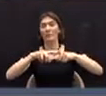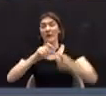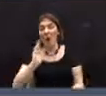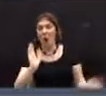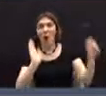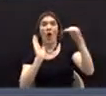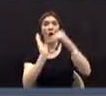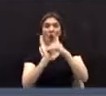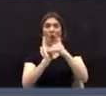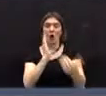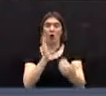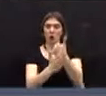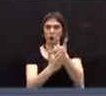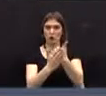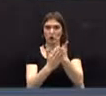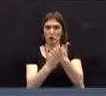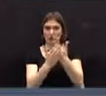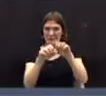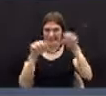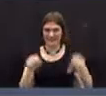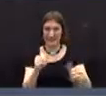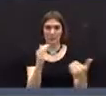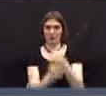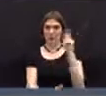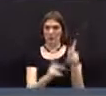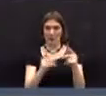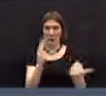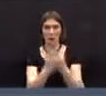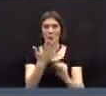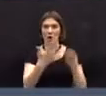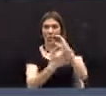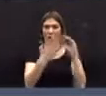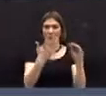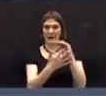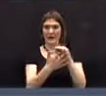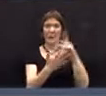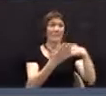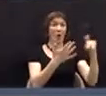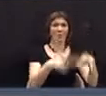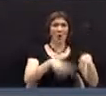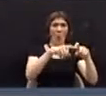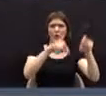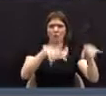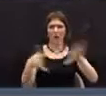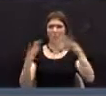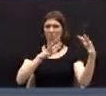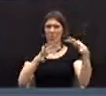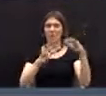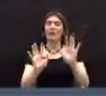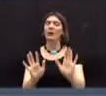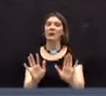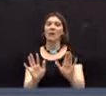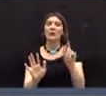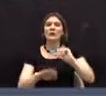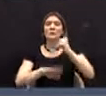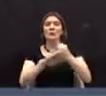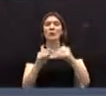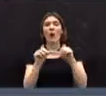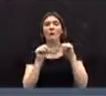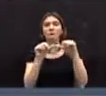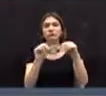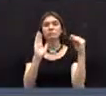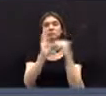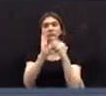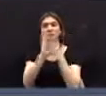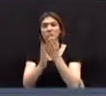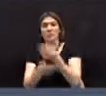a whole new group of people with a whole new group of priorities. We really have to build something into our